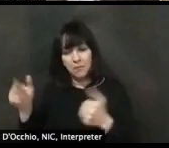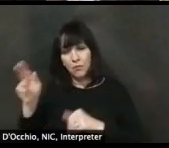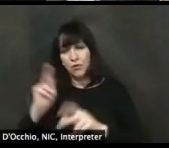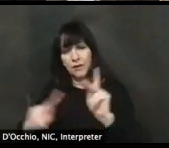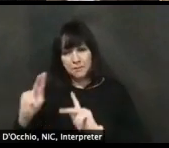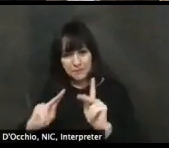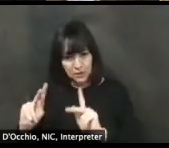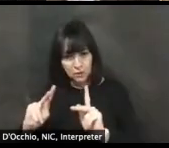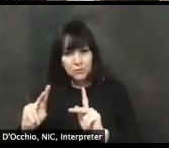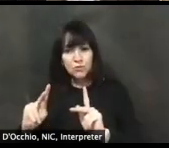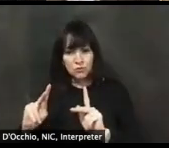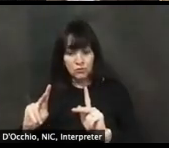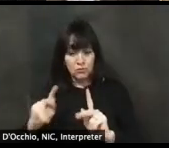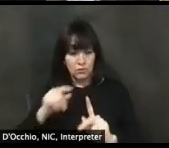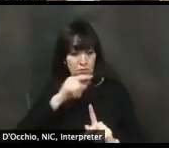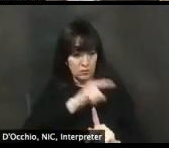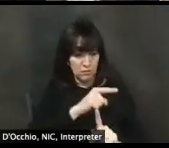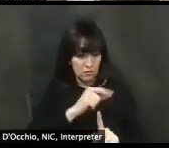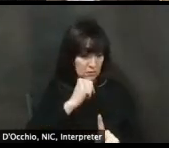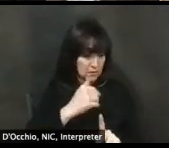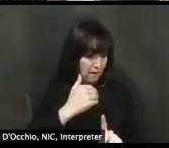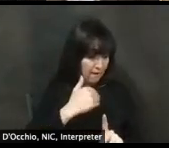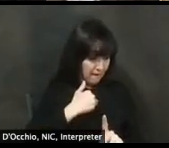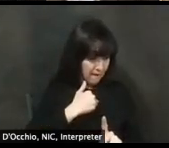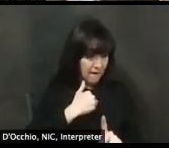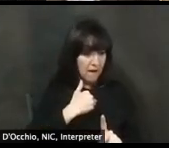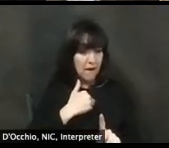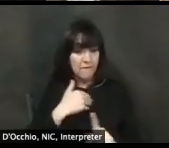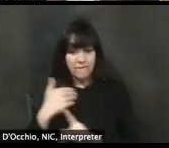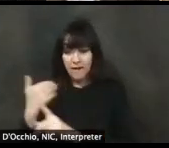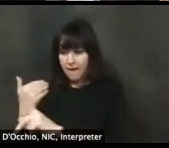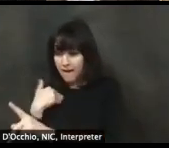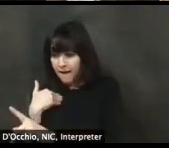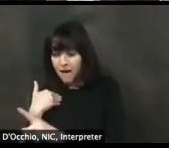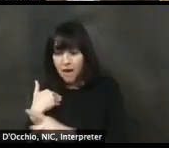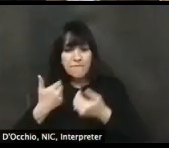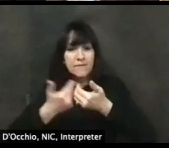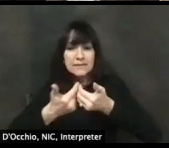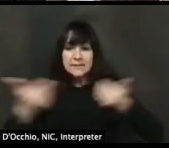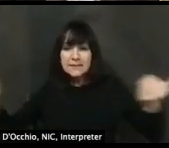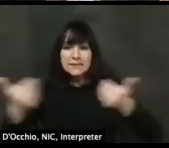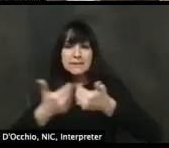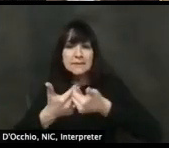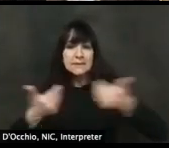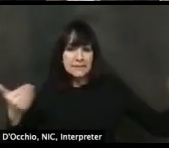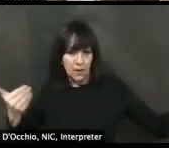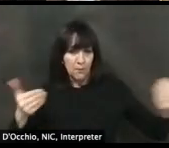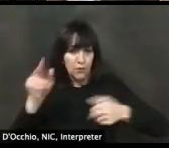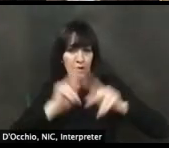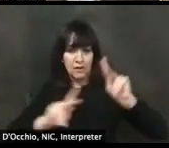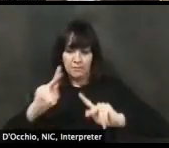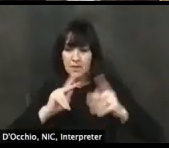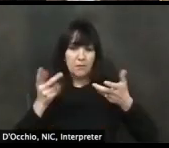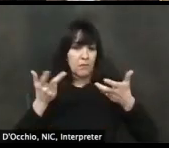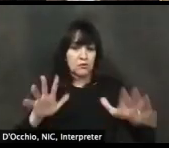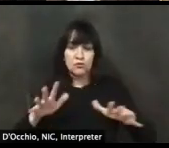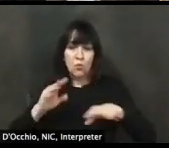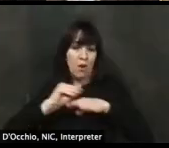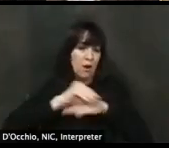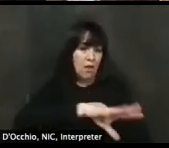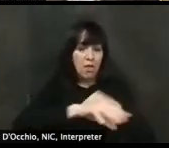whether they have the infection and we can also separate staff so they're not crossing over from one group of people to another.